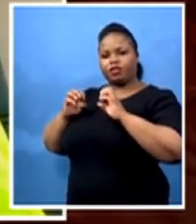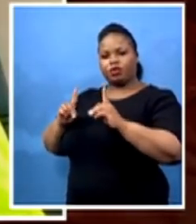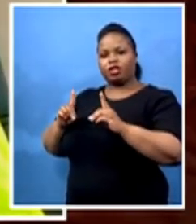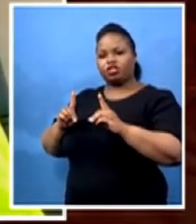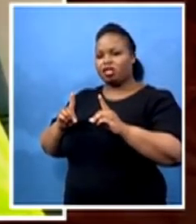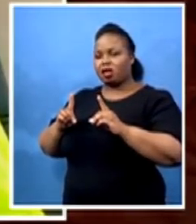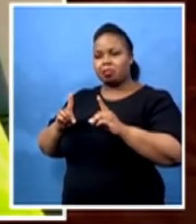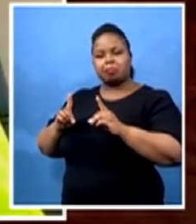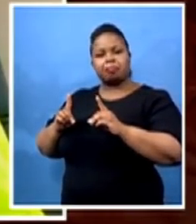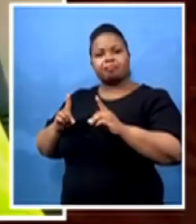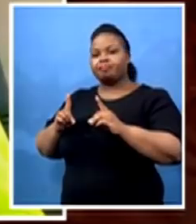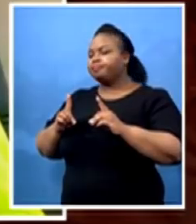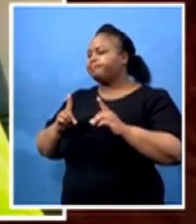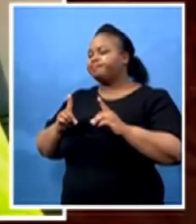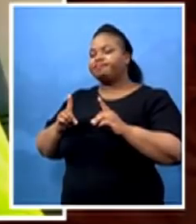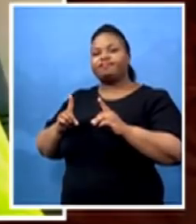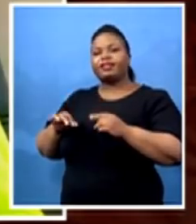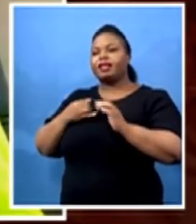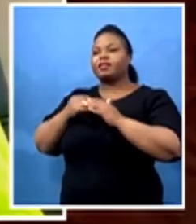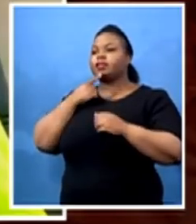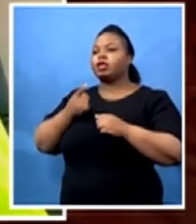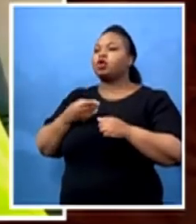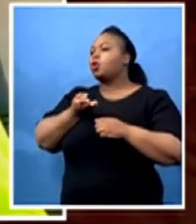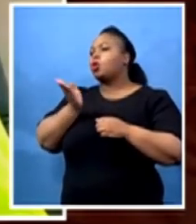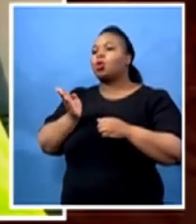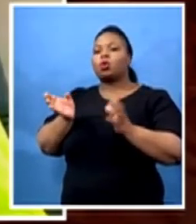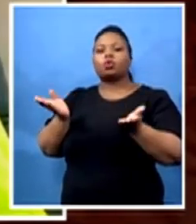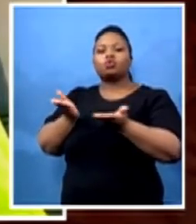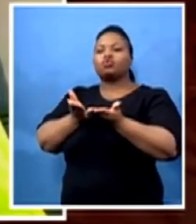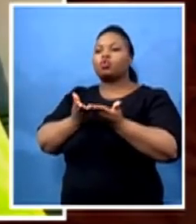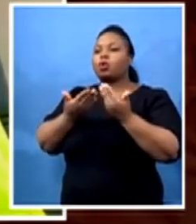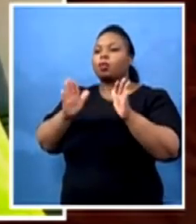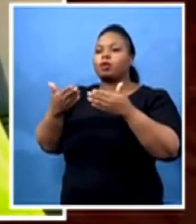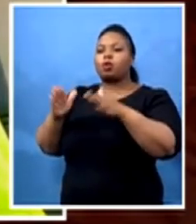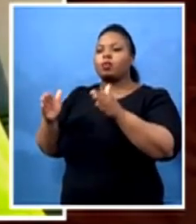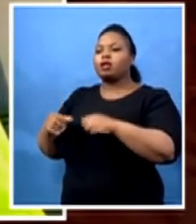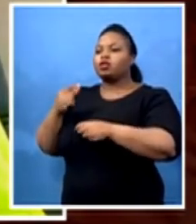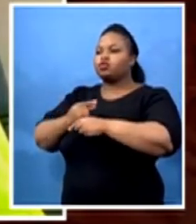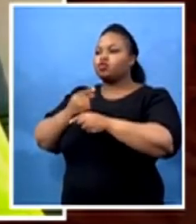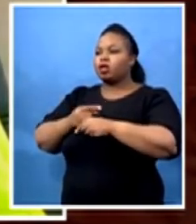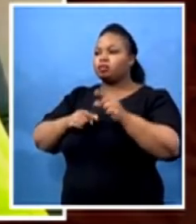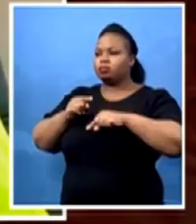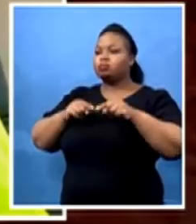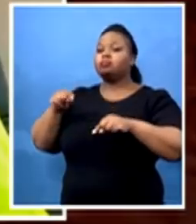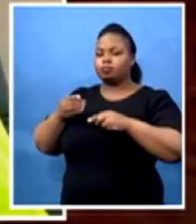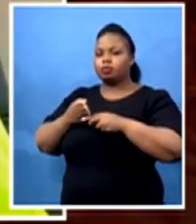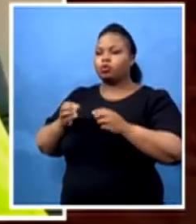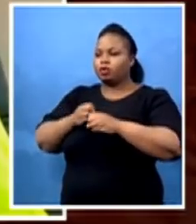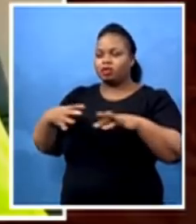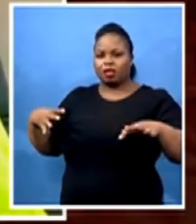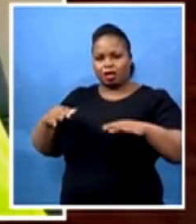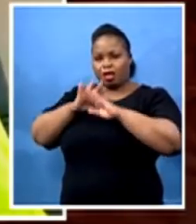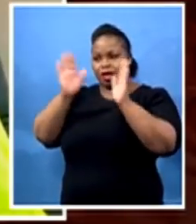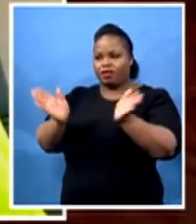say all the classes will open and will start our academic activities on the same day. You would have